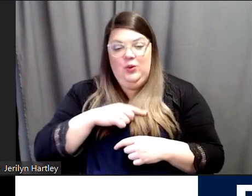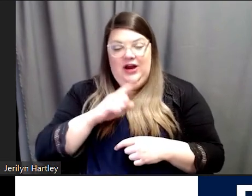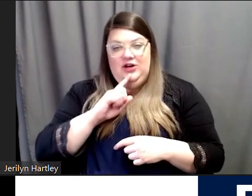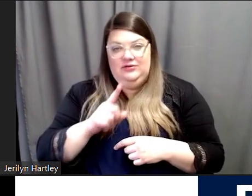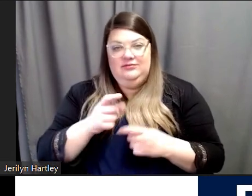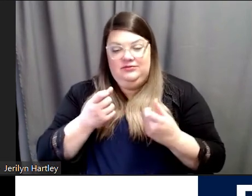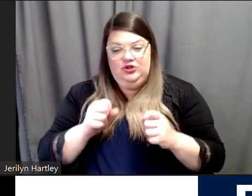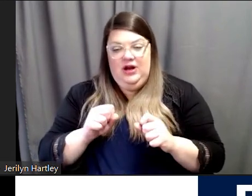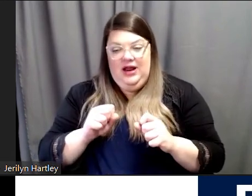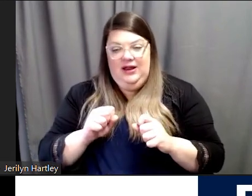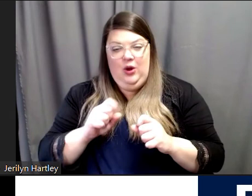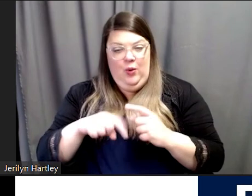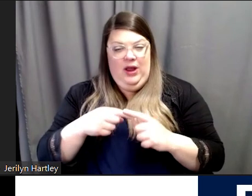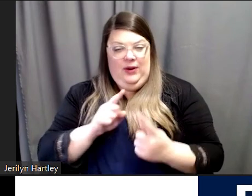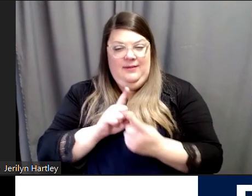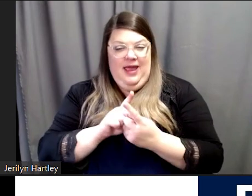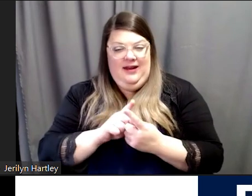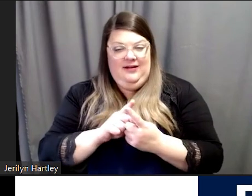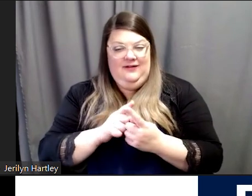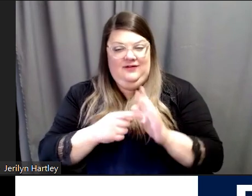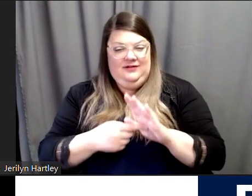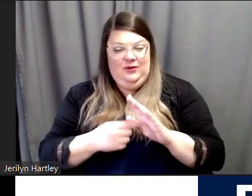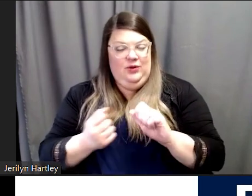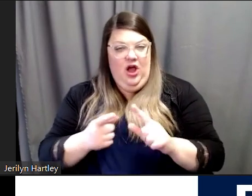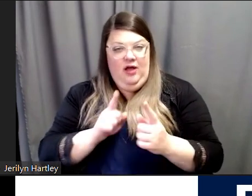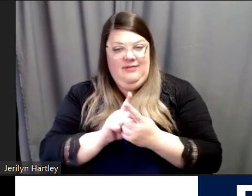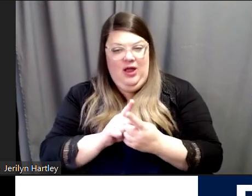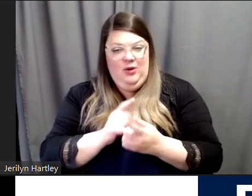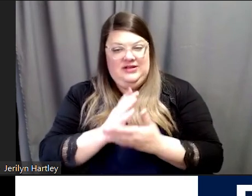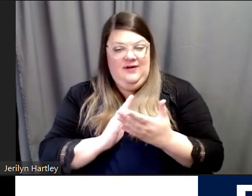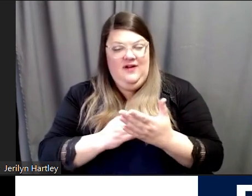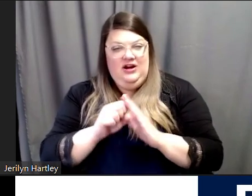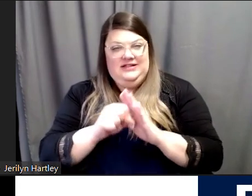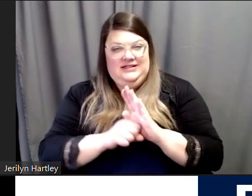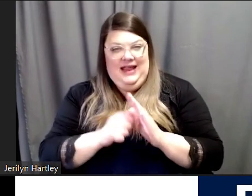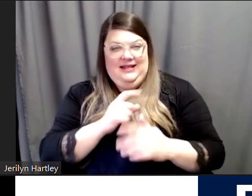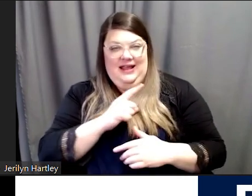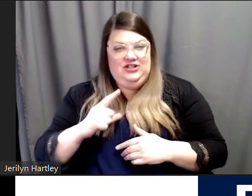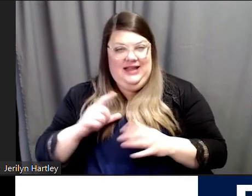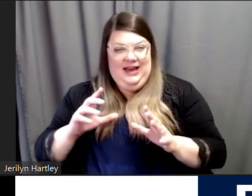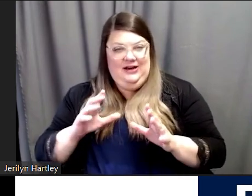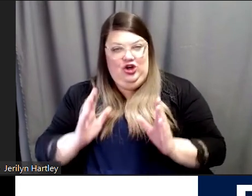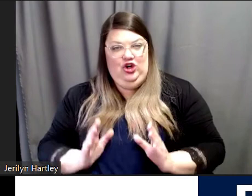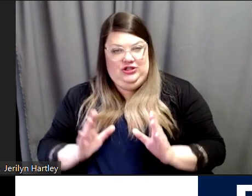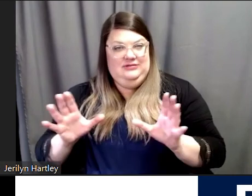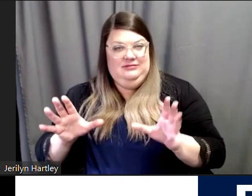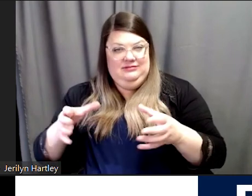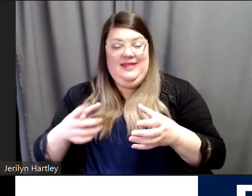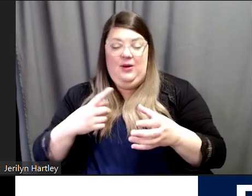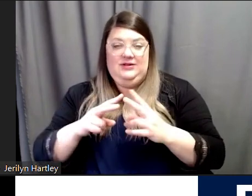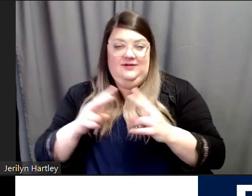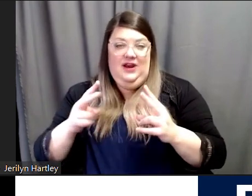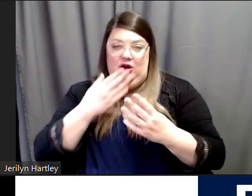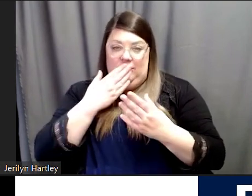like when we met, for instance, we all met with some of our state legislators and that was some really meaningful